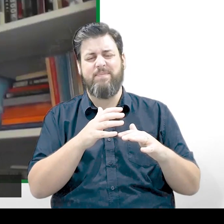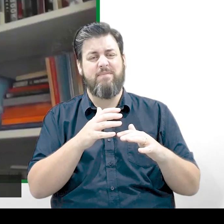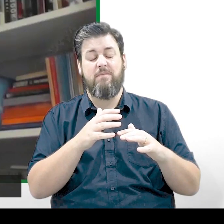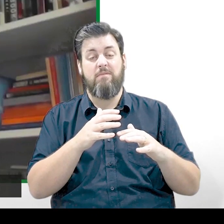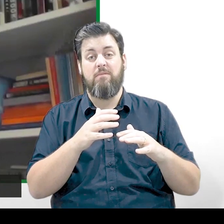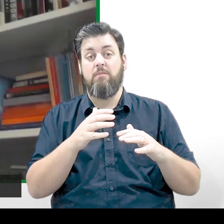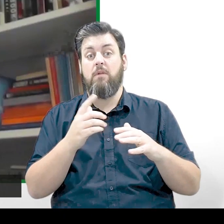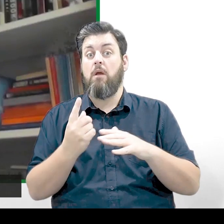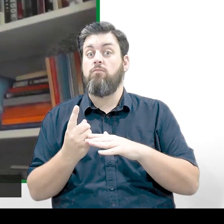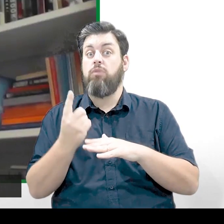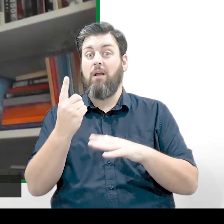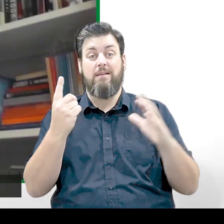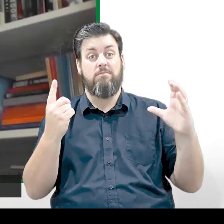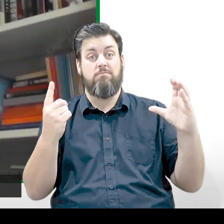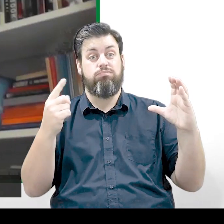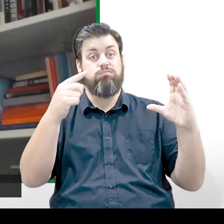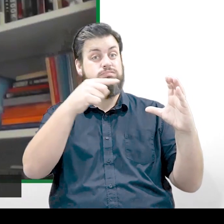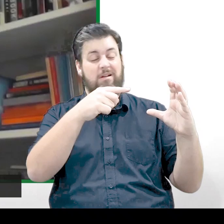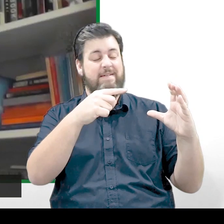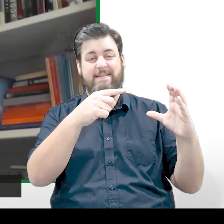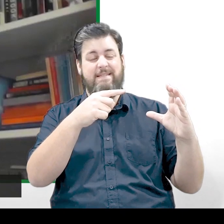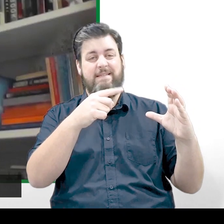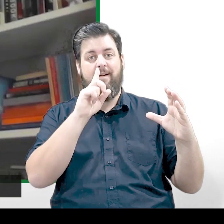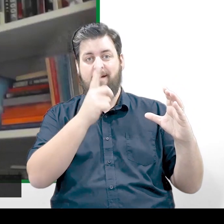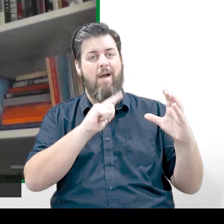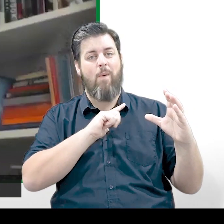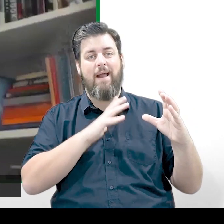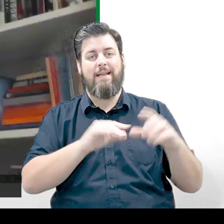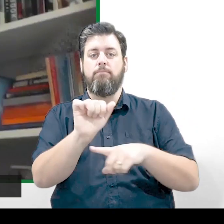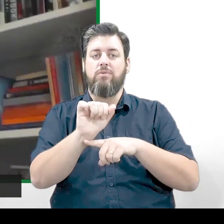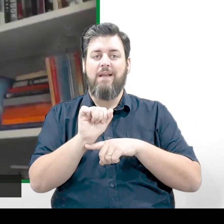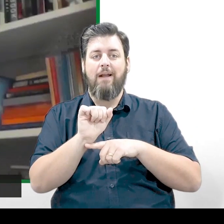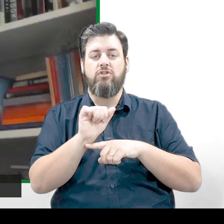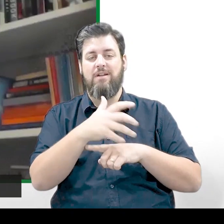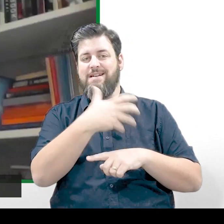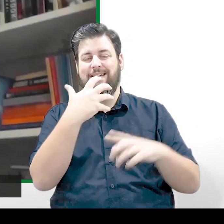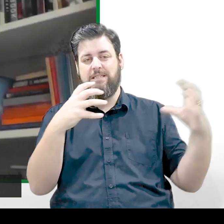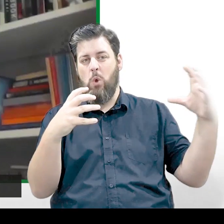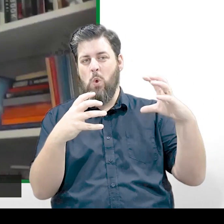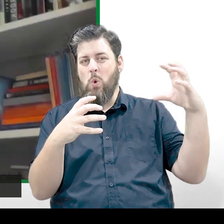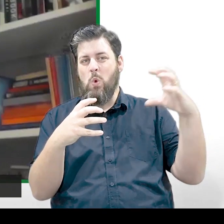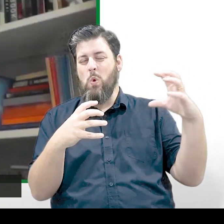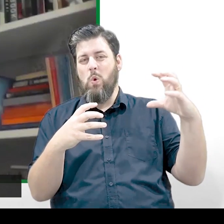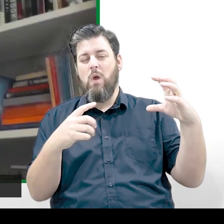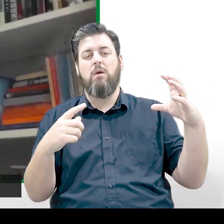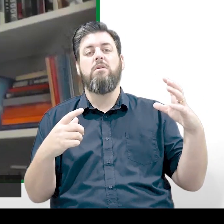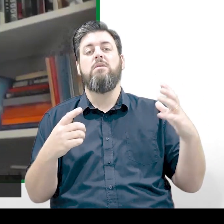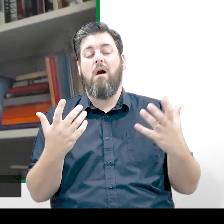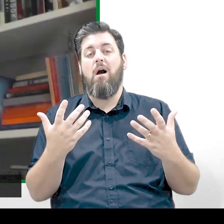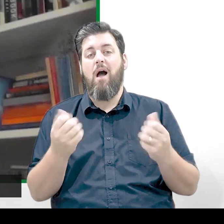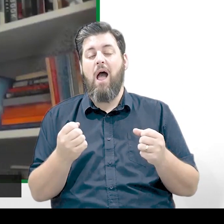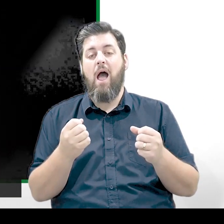to send spacecraft to those places, they have to be protected against the heat. We've got a spacecraft